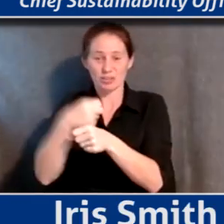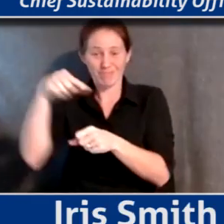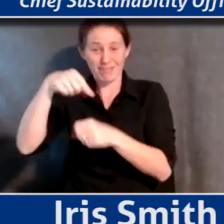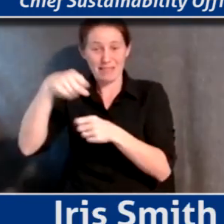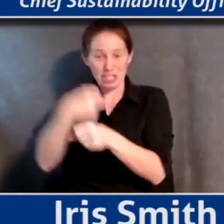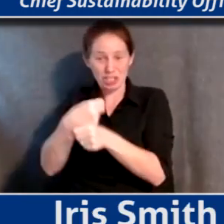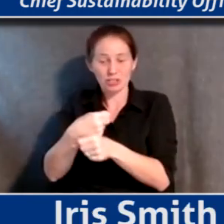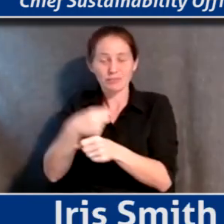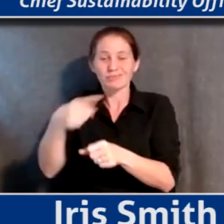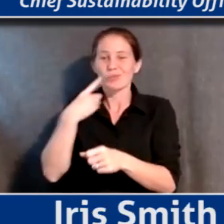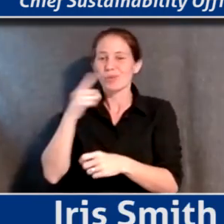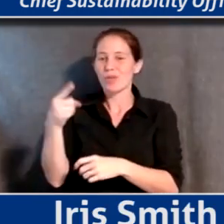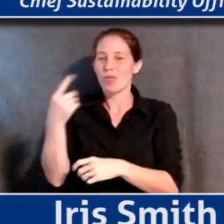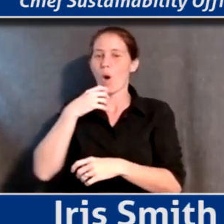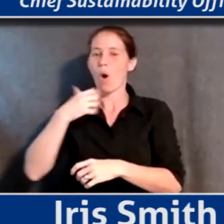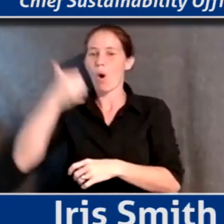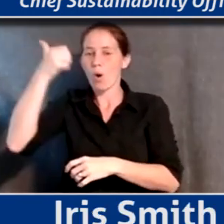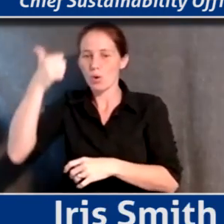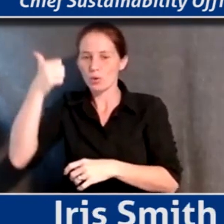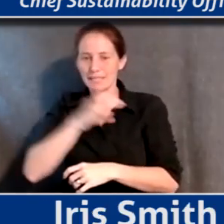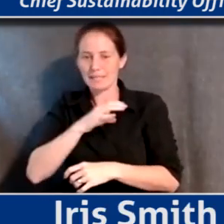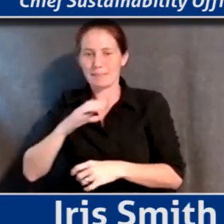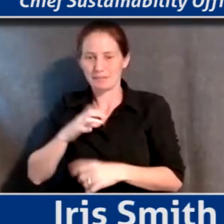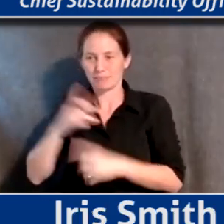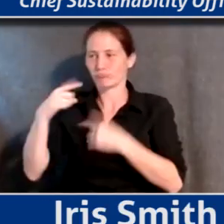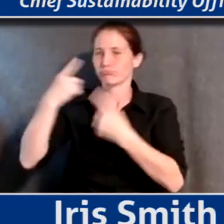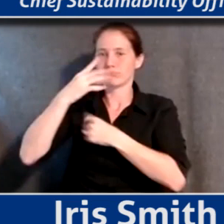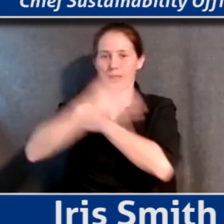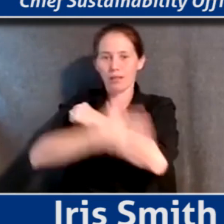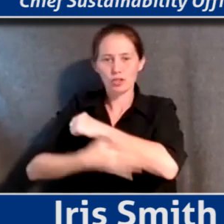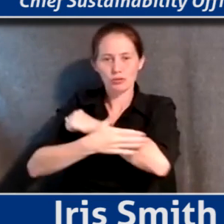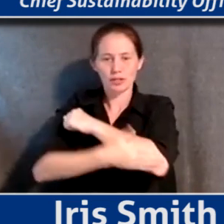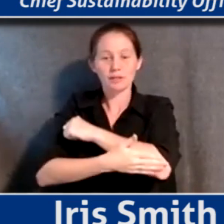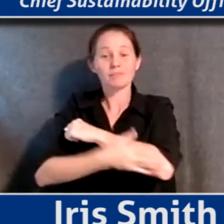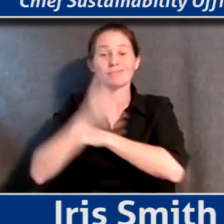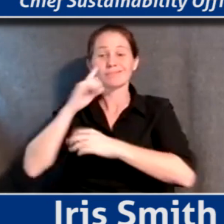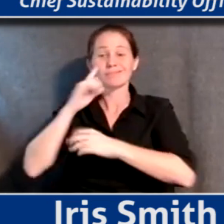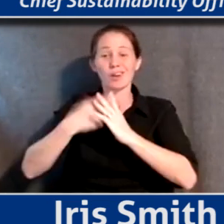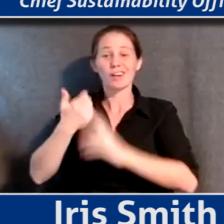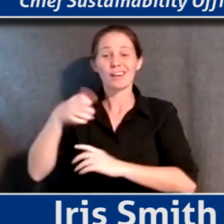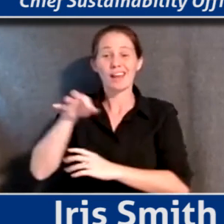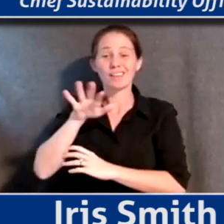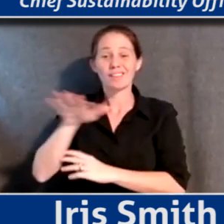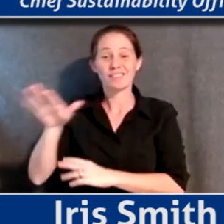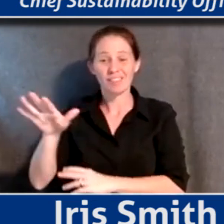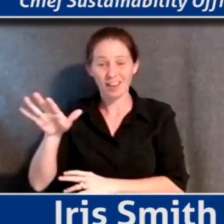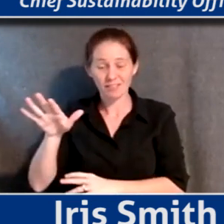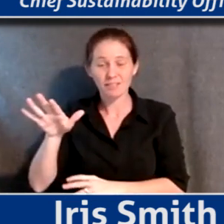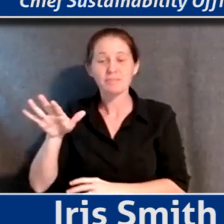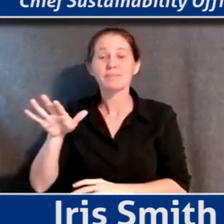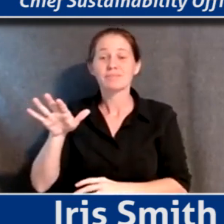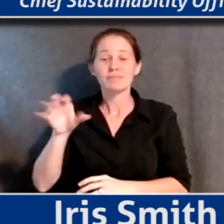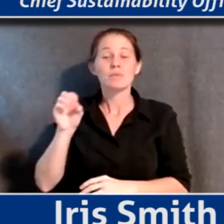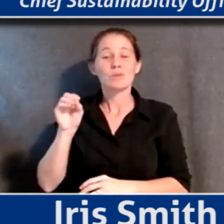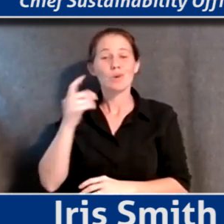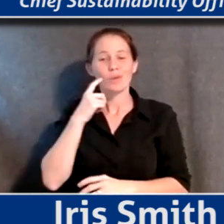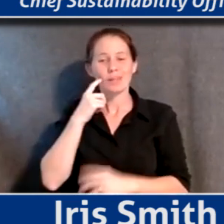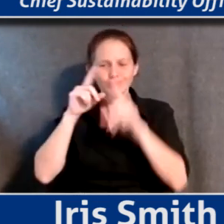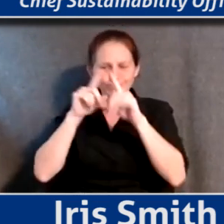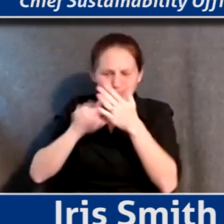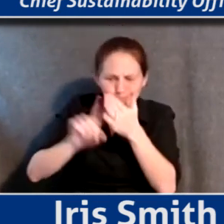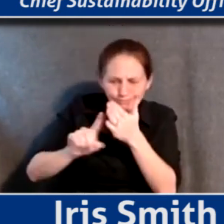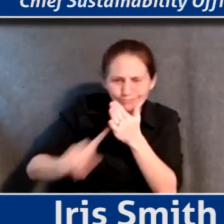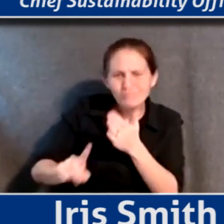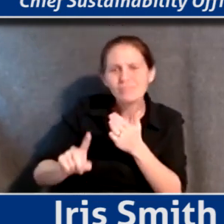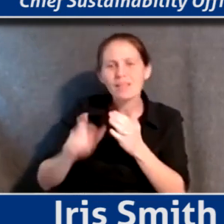year. So we are one of the oldest commissions in the country, started in 1955. And so we investigate complaints of